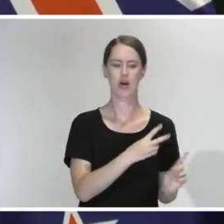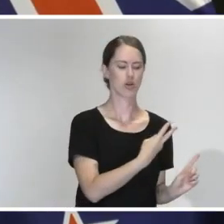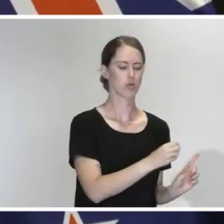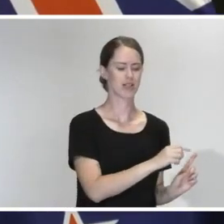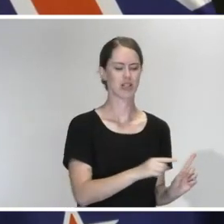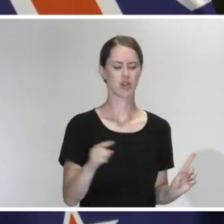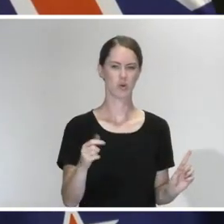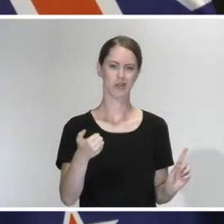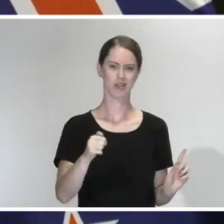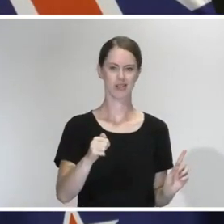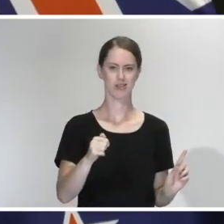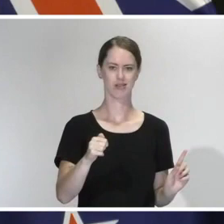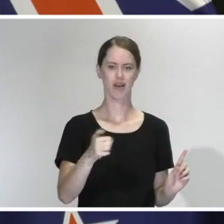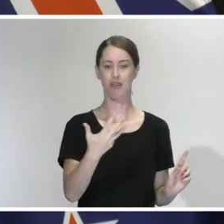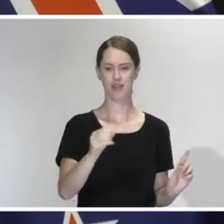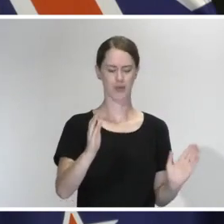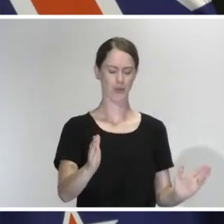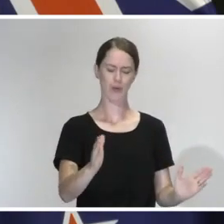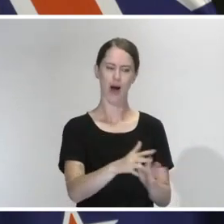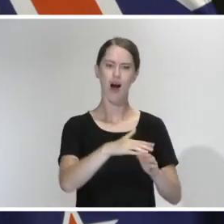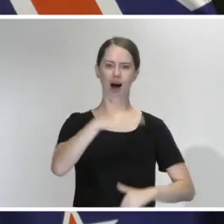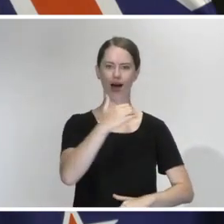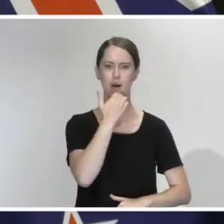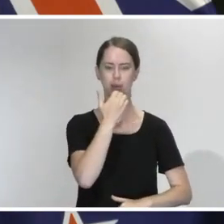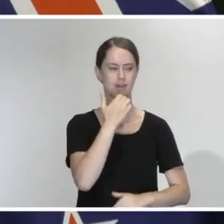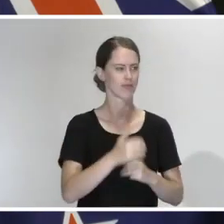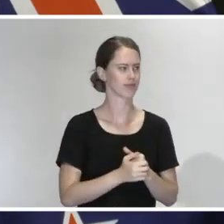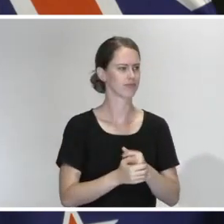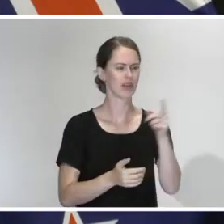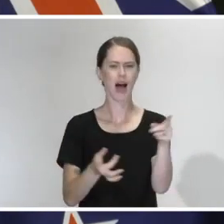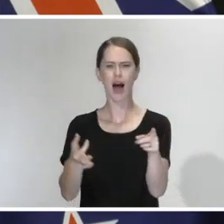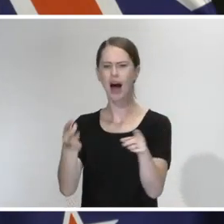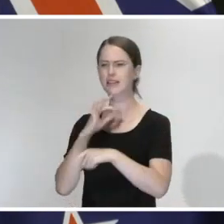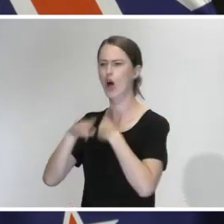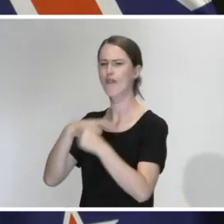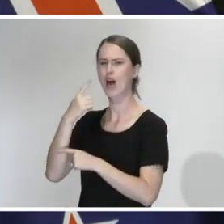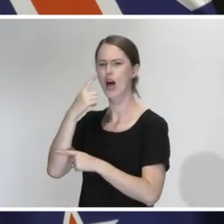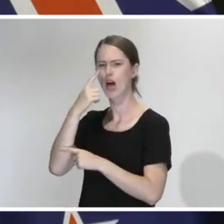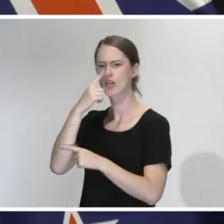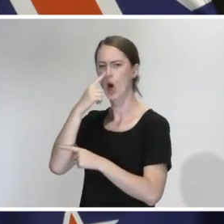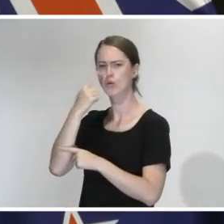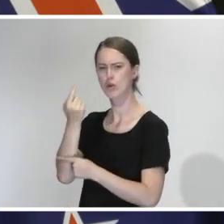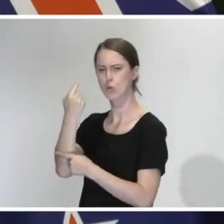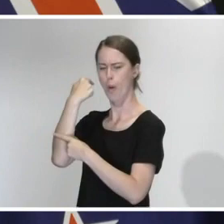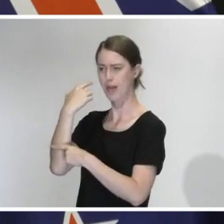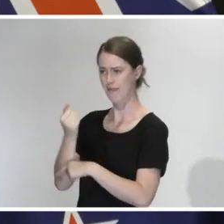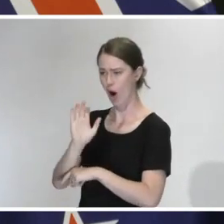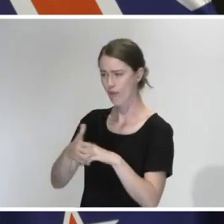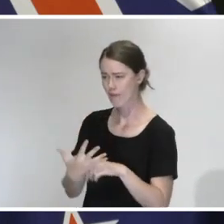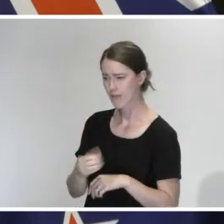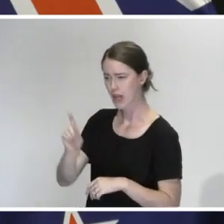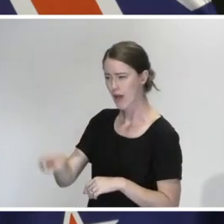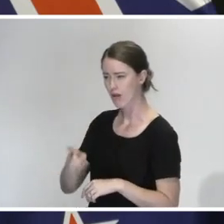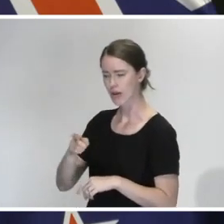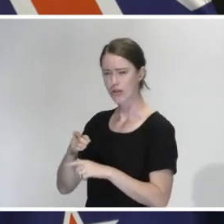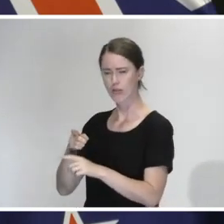really do dominate. Can I ask about nasal swabs? You say there are 50,000 in the nasal tests in the country, so why